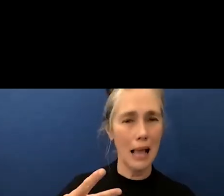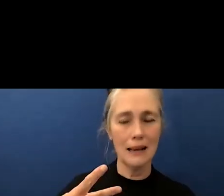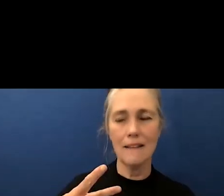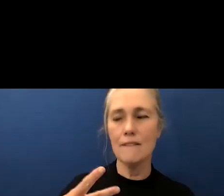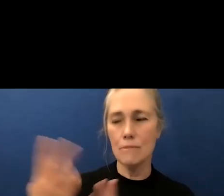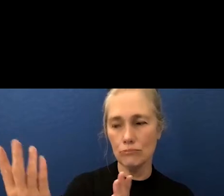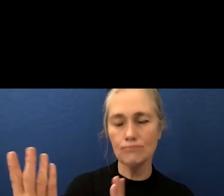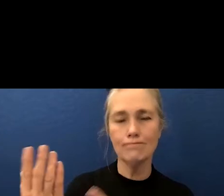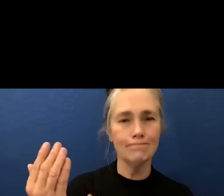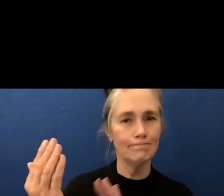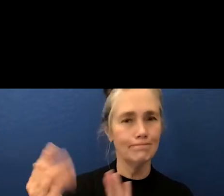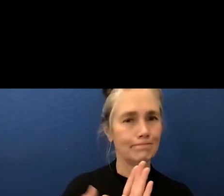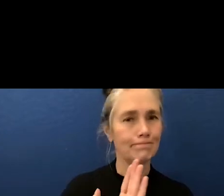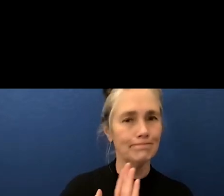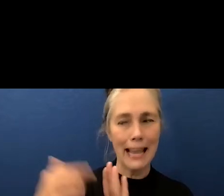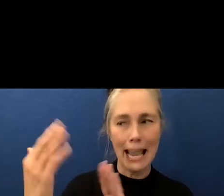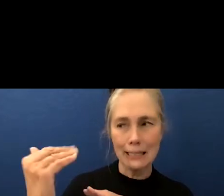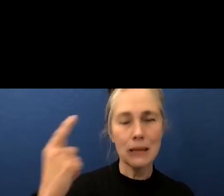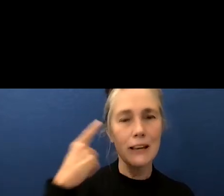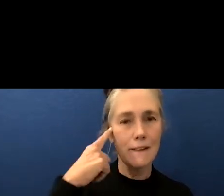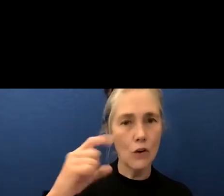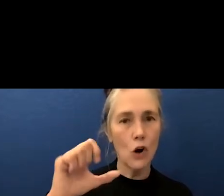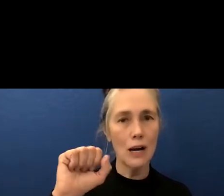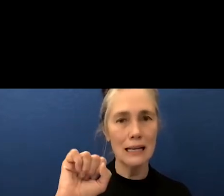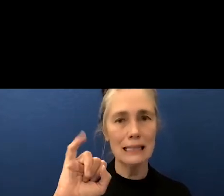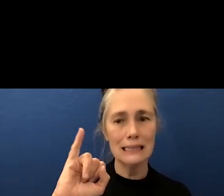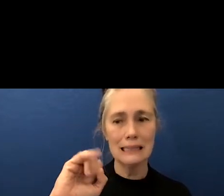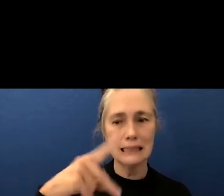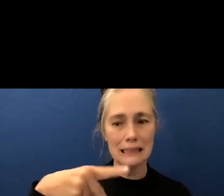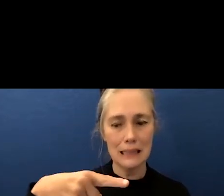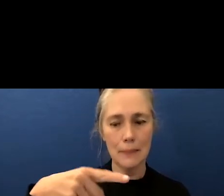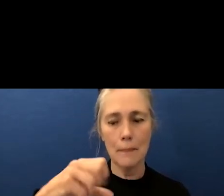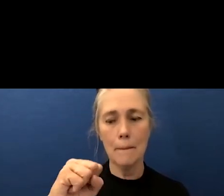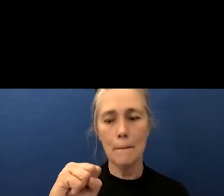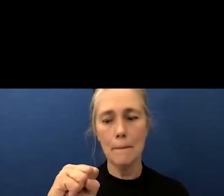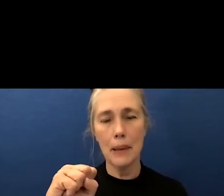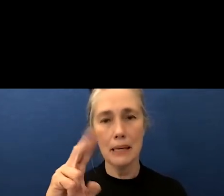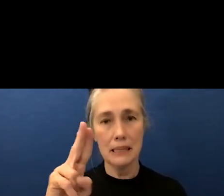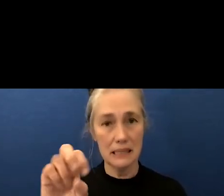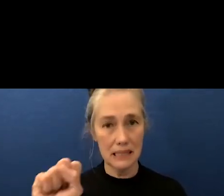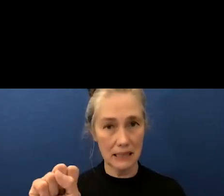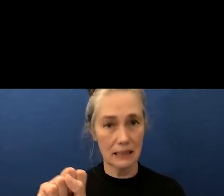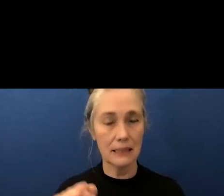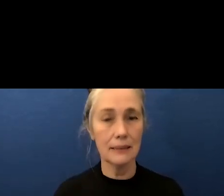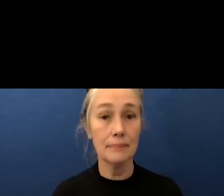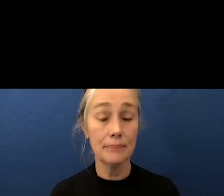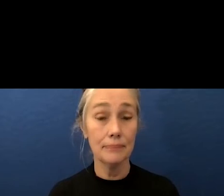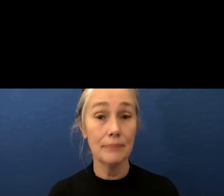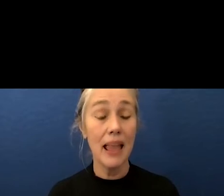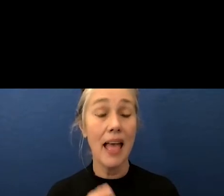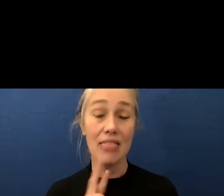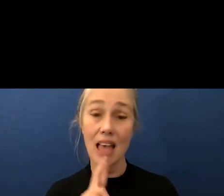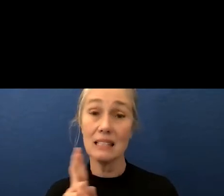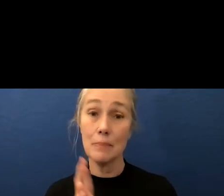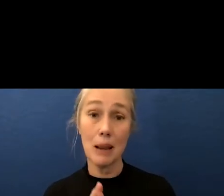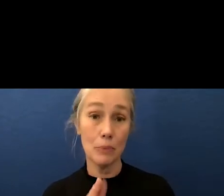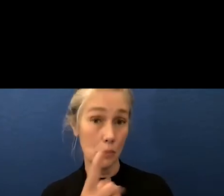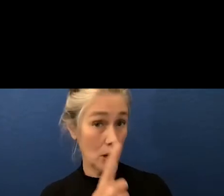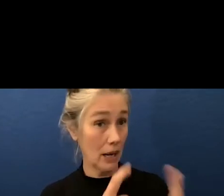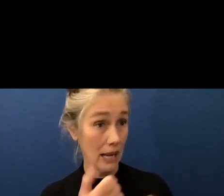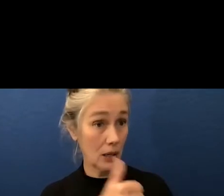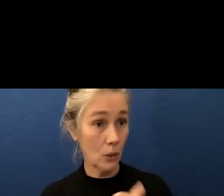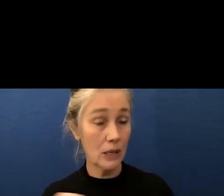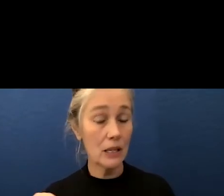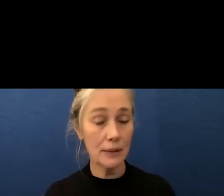so that's my report to you any questions uh thank you so much i have one question before we go to